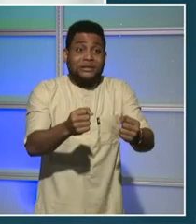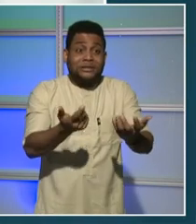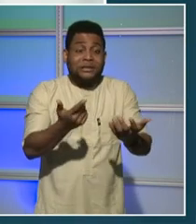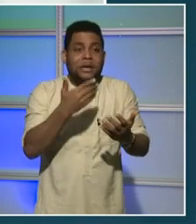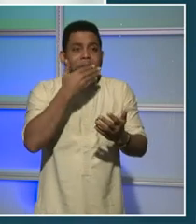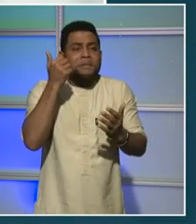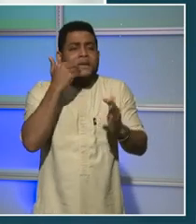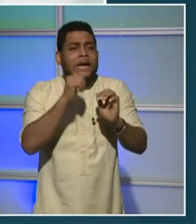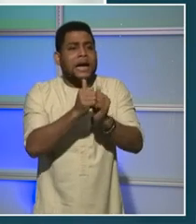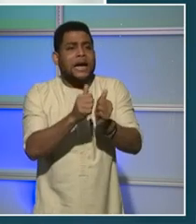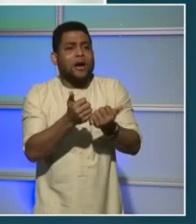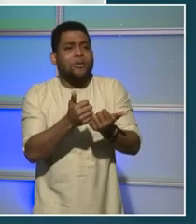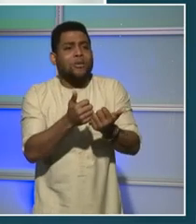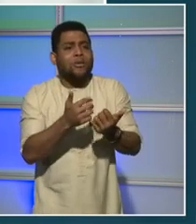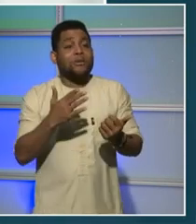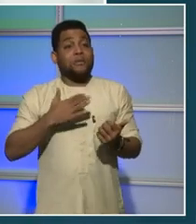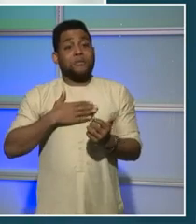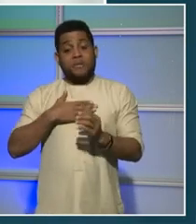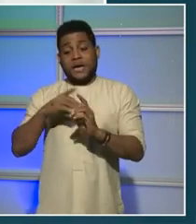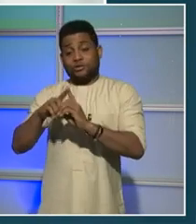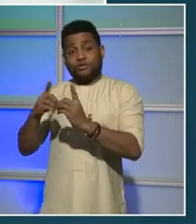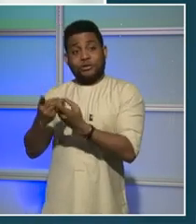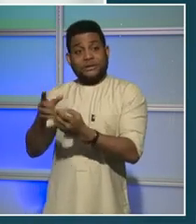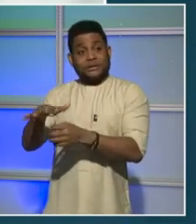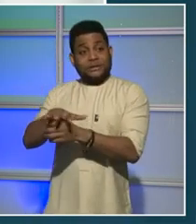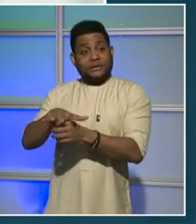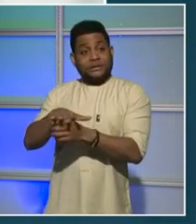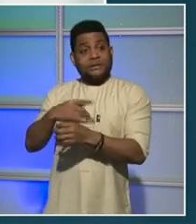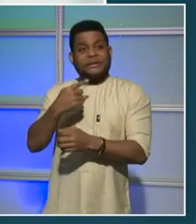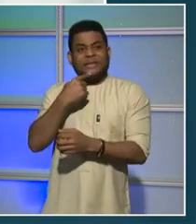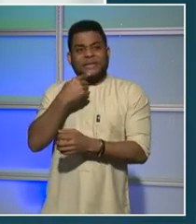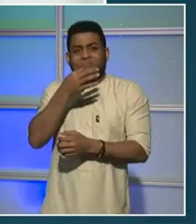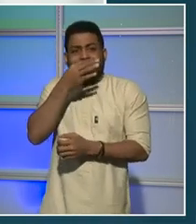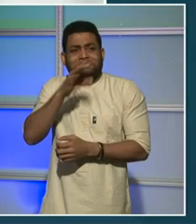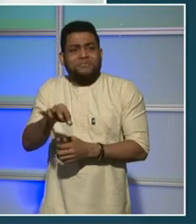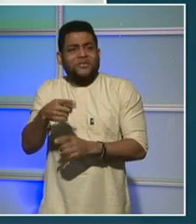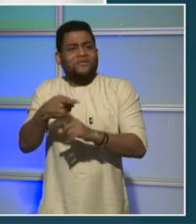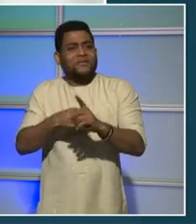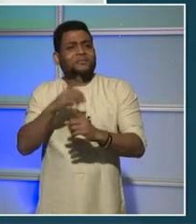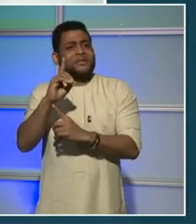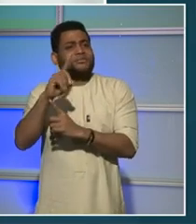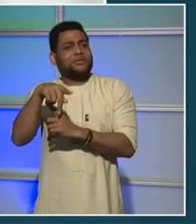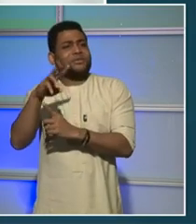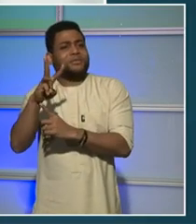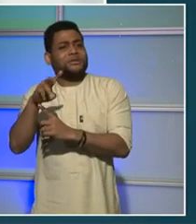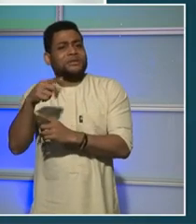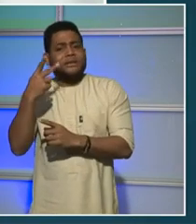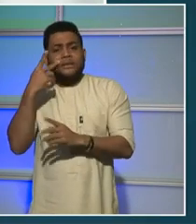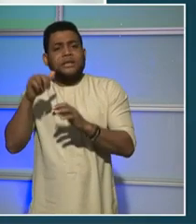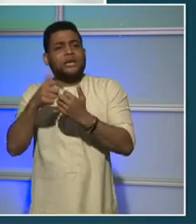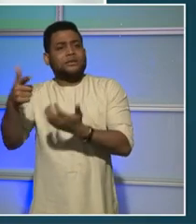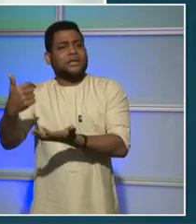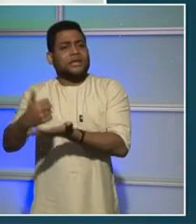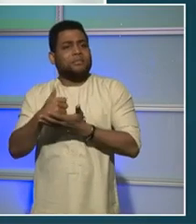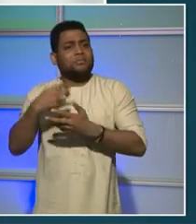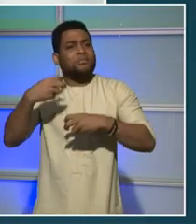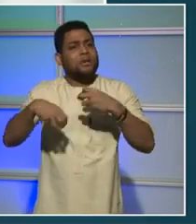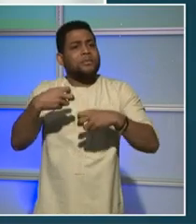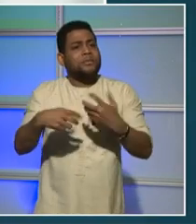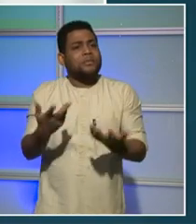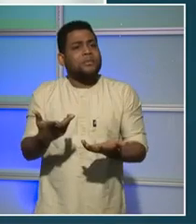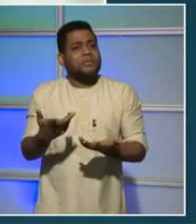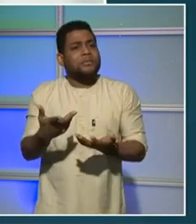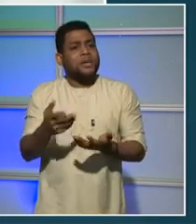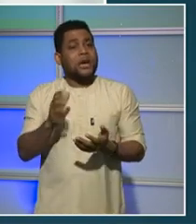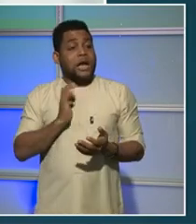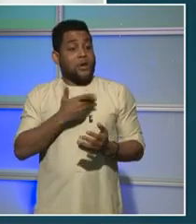from DPW and some of our blocks look at times abandoned by the agencies that should be helping with this problem. Our neighbors feel that with cleaner streets